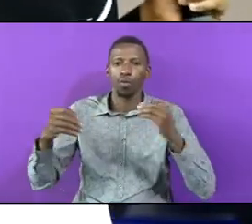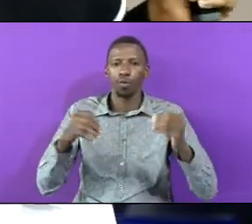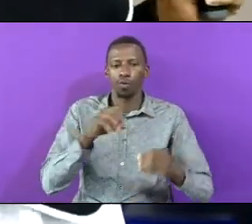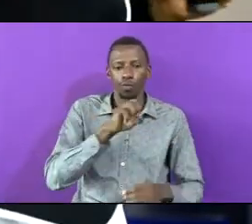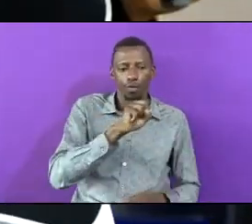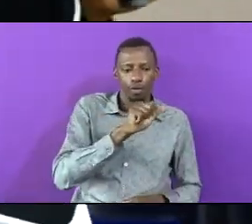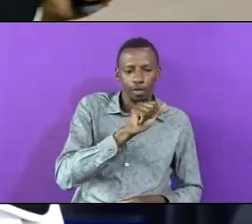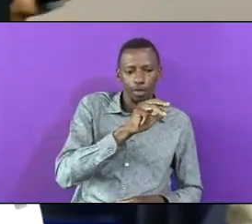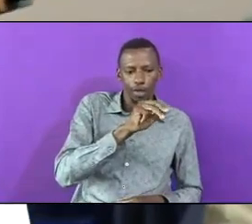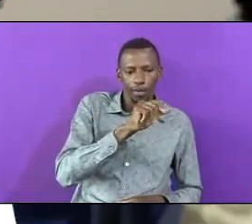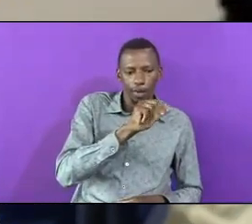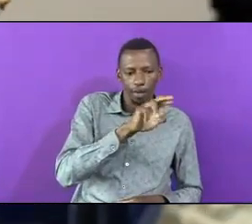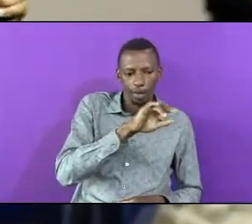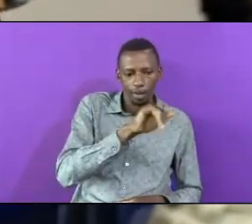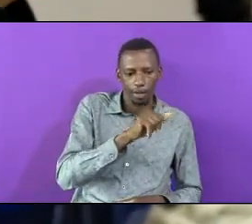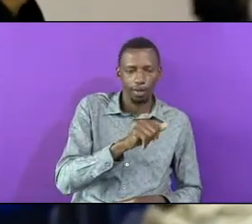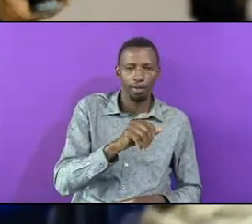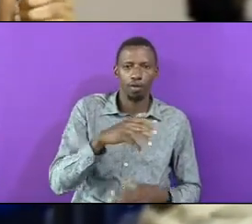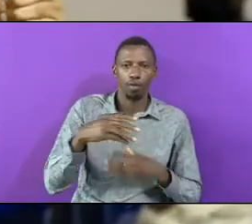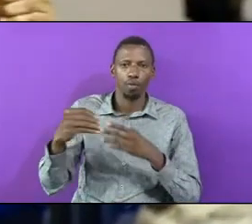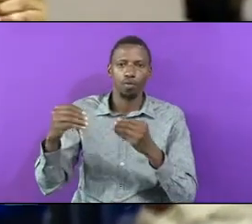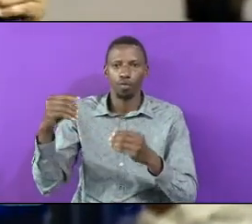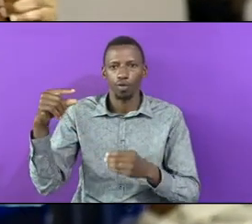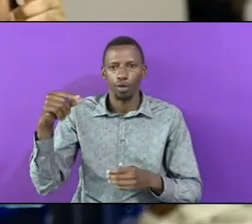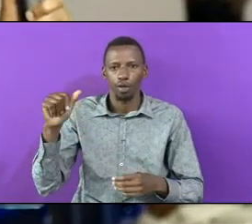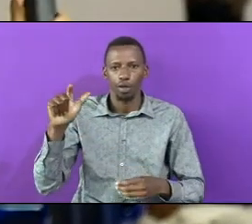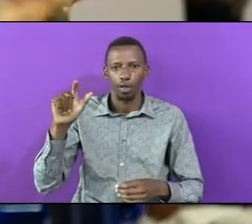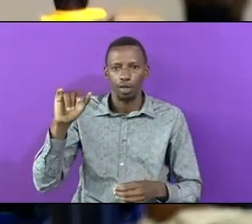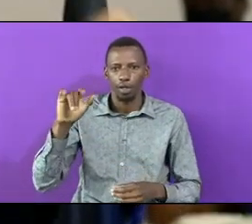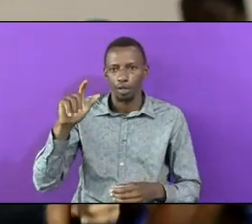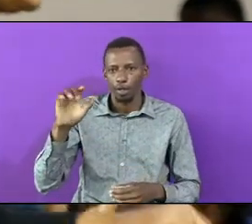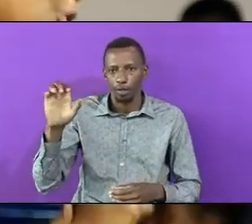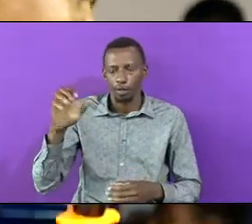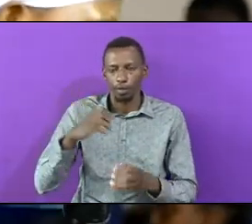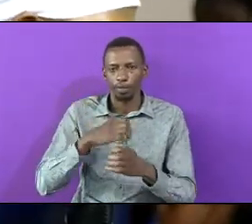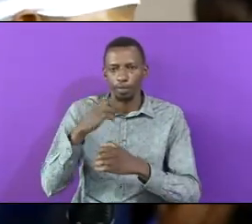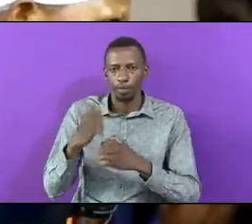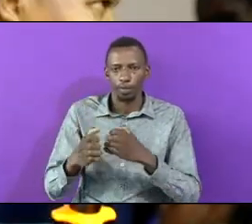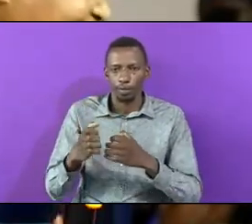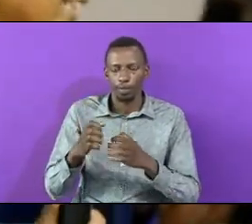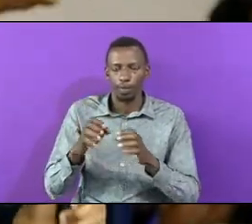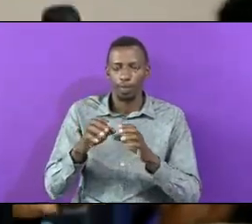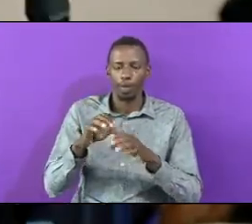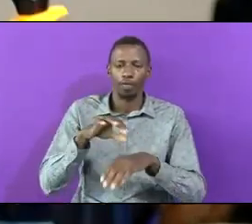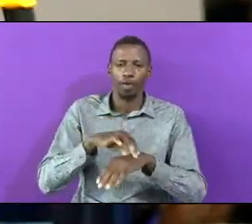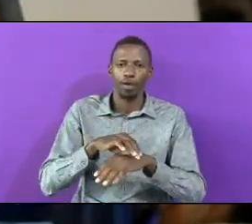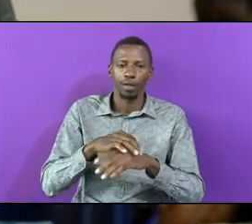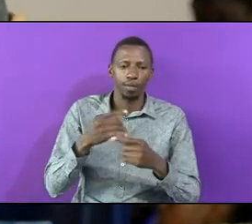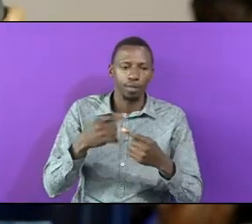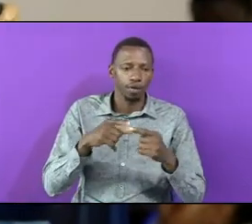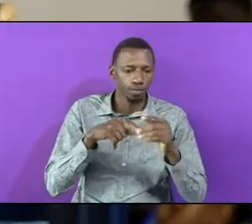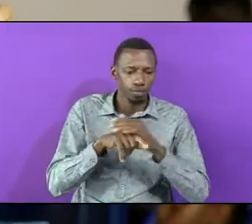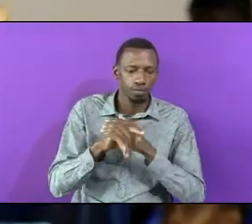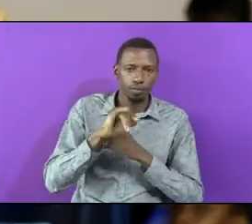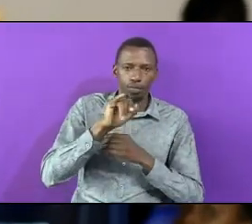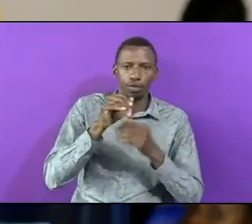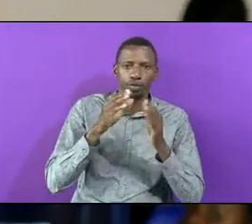Have Gone To Galilee They Are Going To The Ends Of The Earth But They Have Not Gone To Where Jerusalem